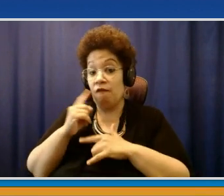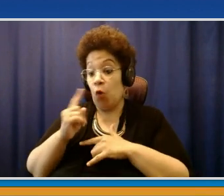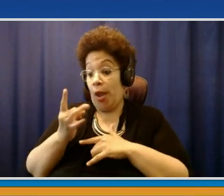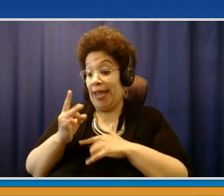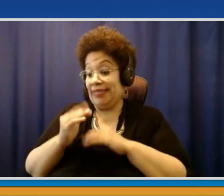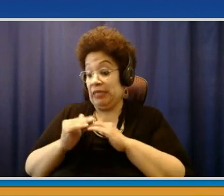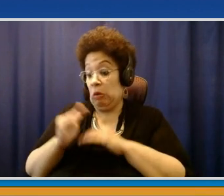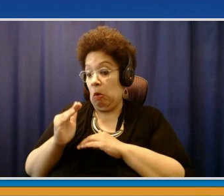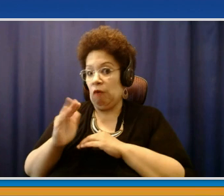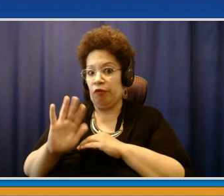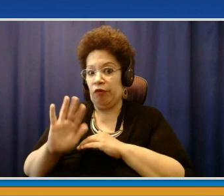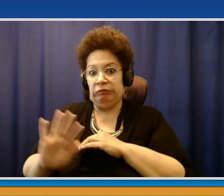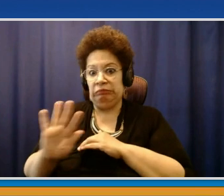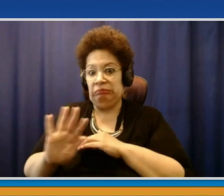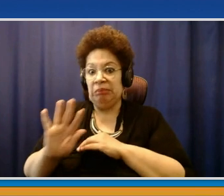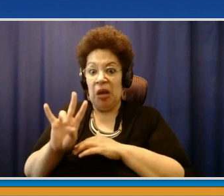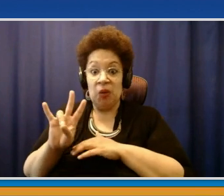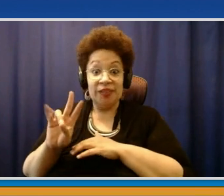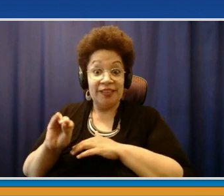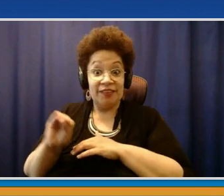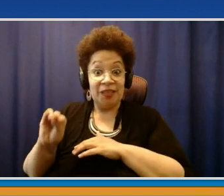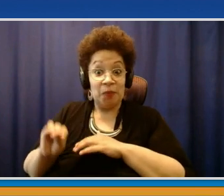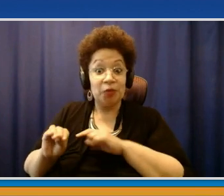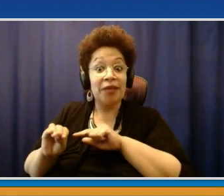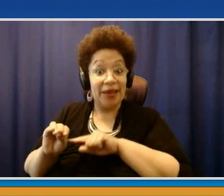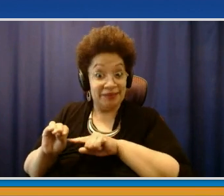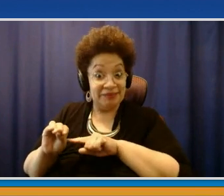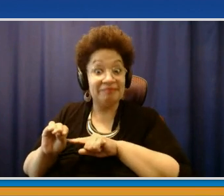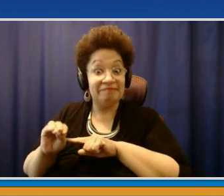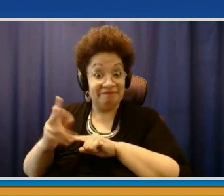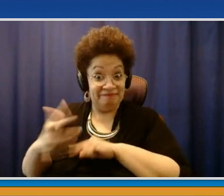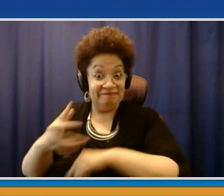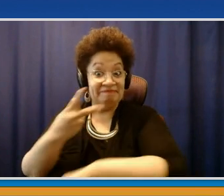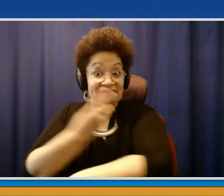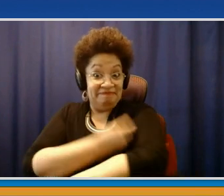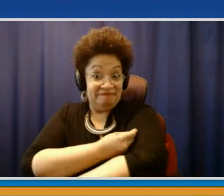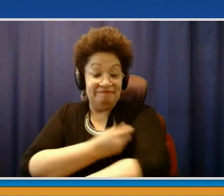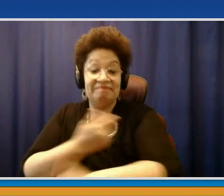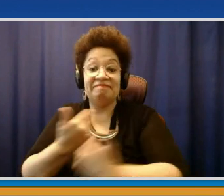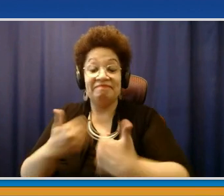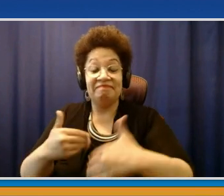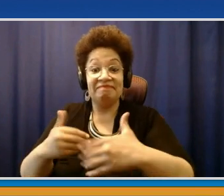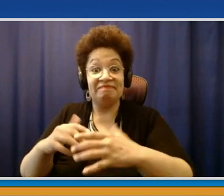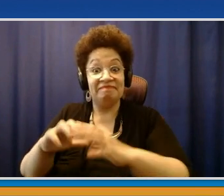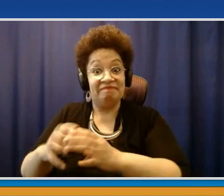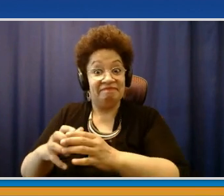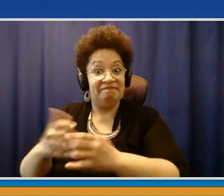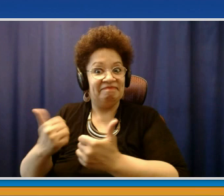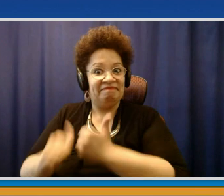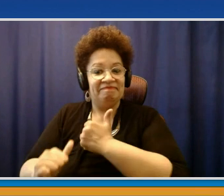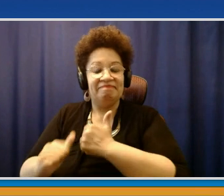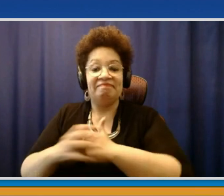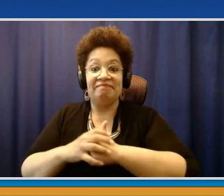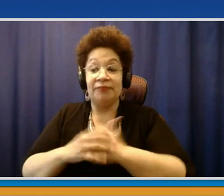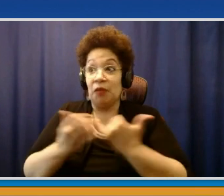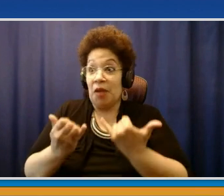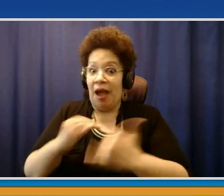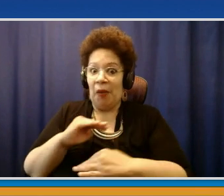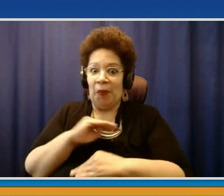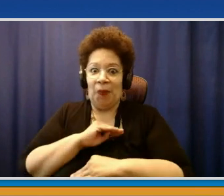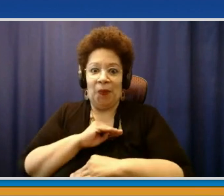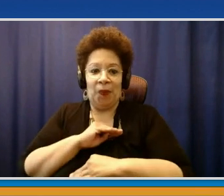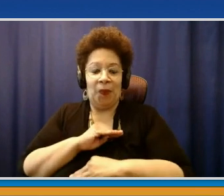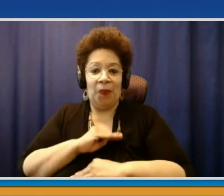very encouraging number. And of course, for those who work in settings where they're dealing with other people 18 years and over to know that 70% of our population